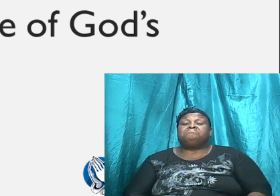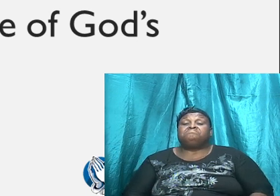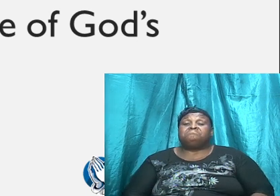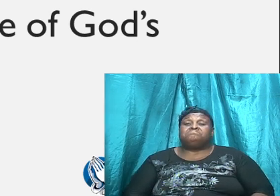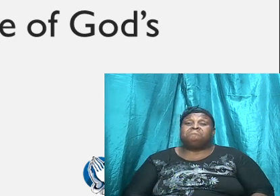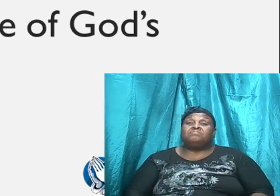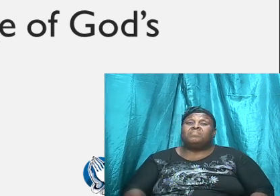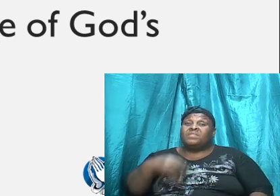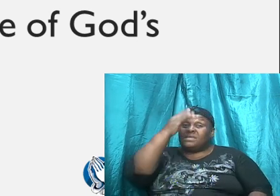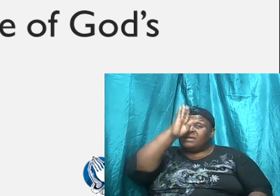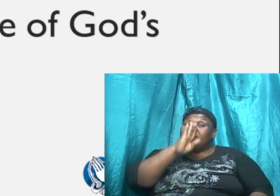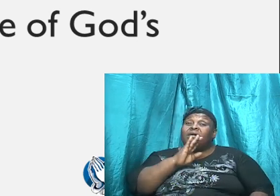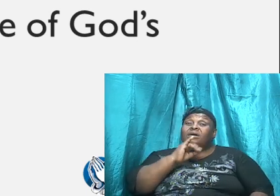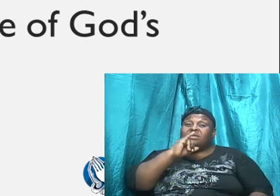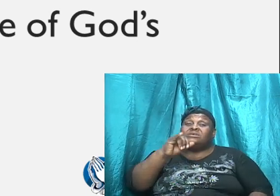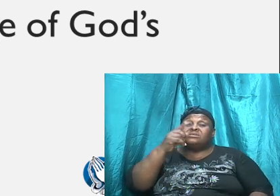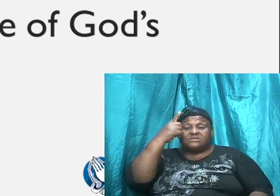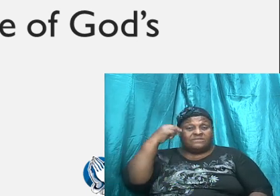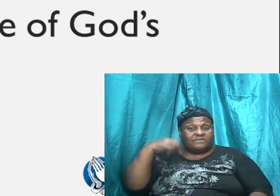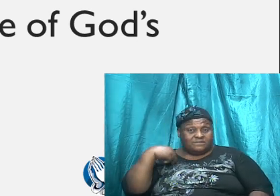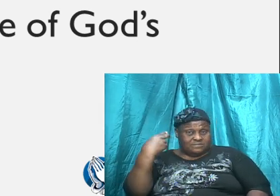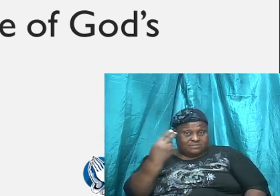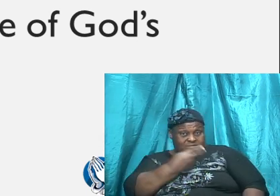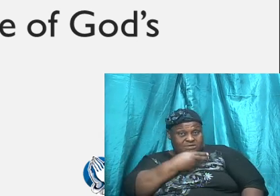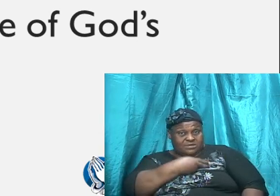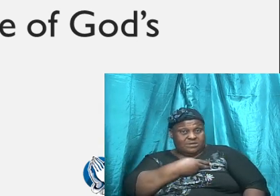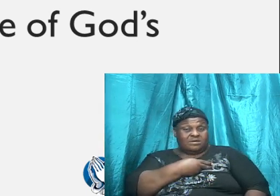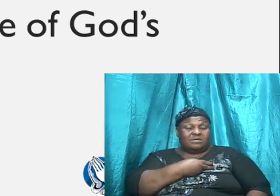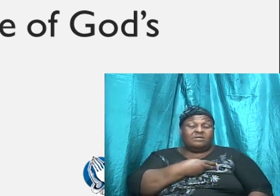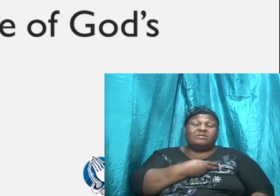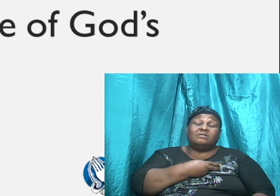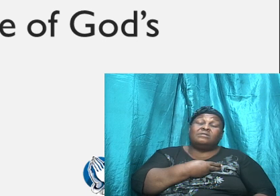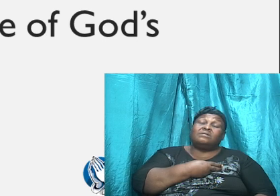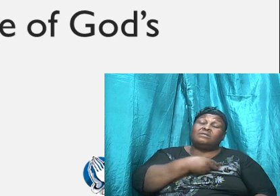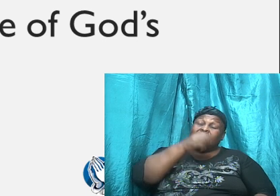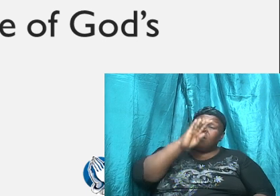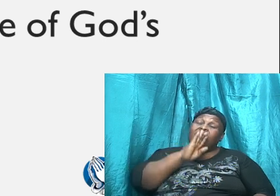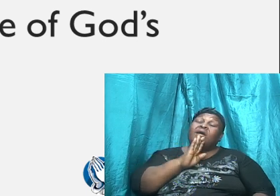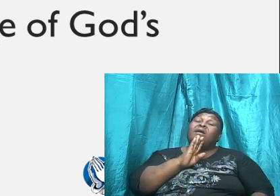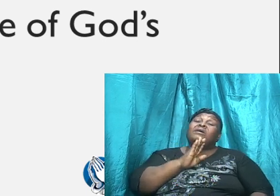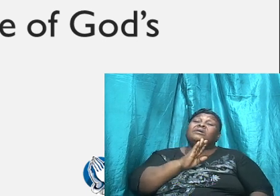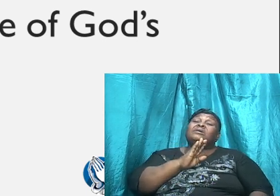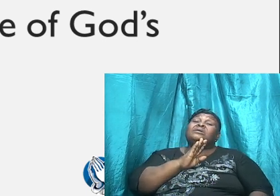God is indeed for us, he is for us, he is vested